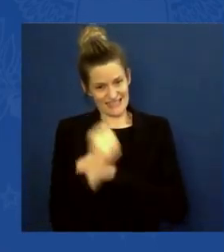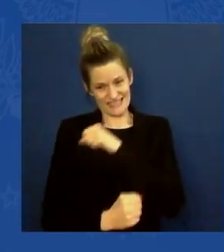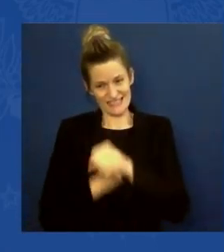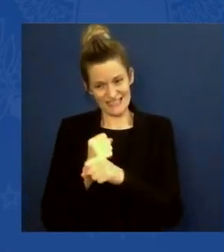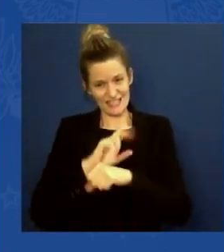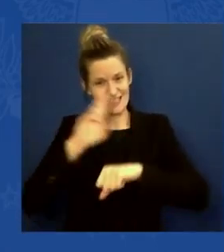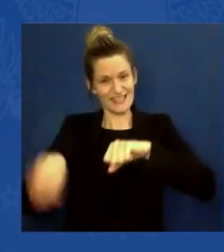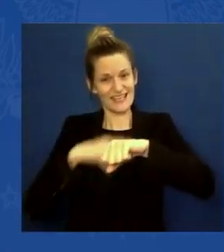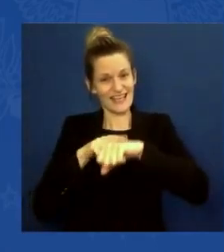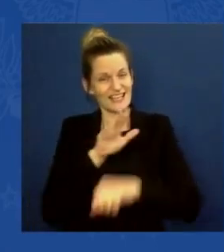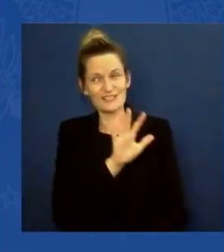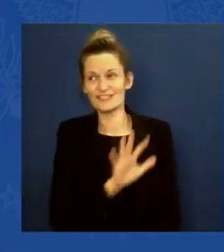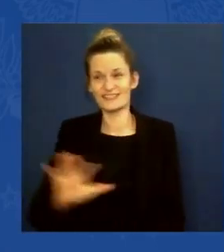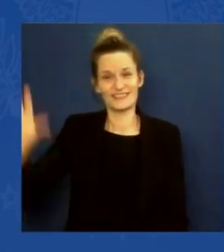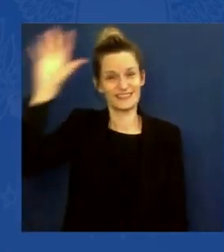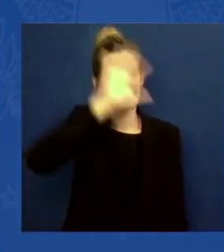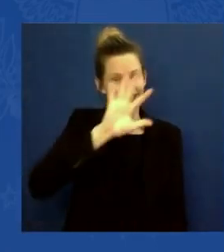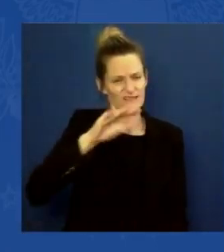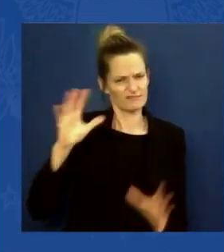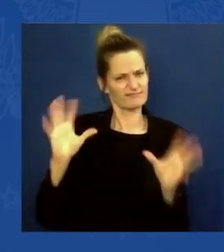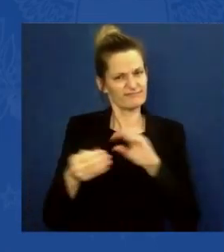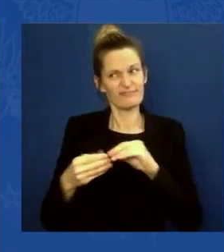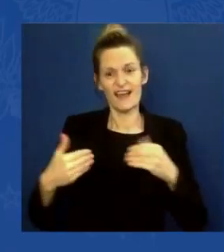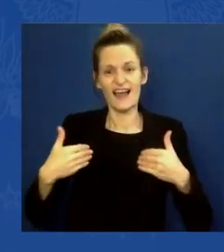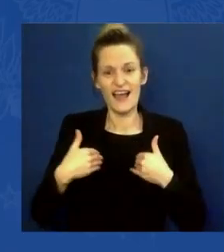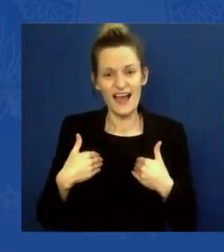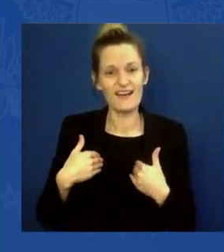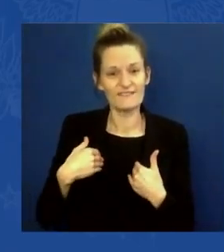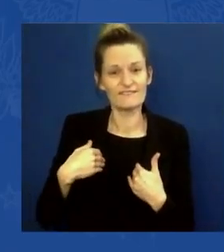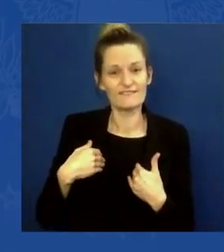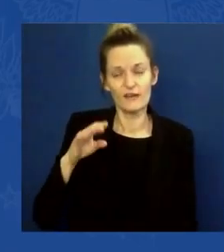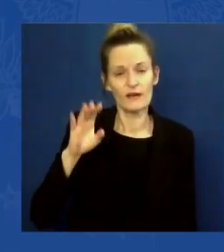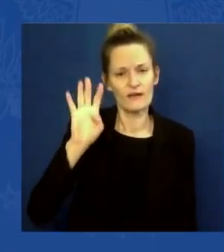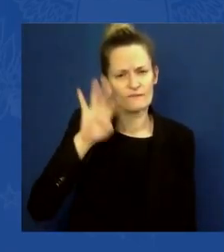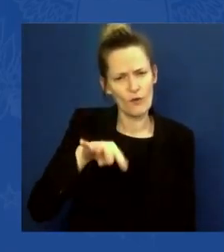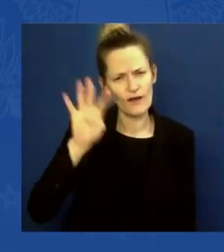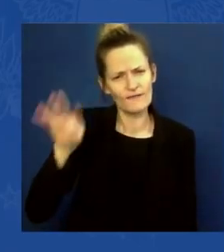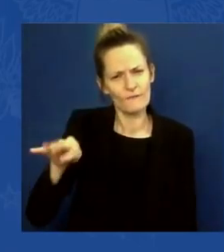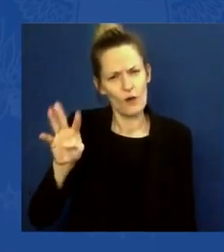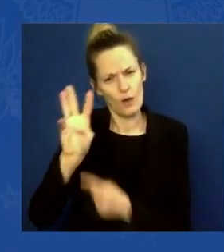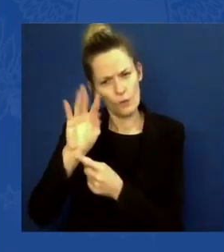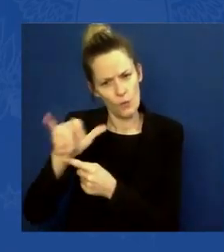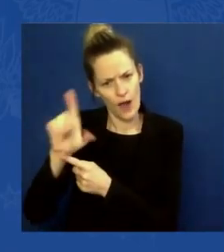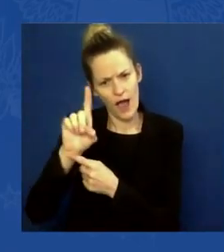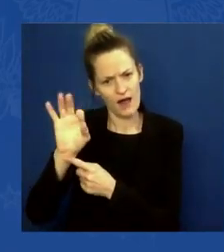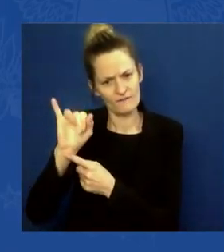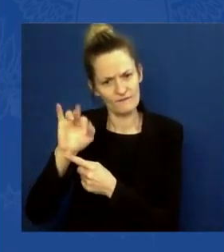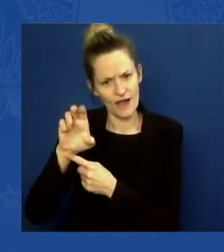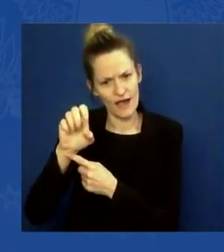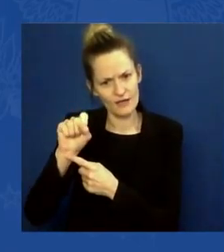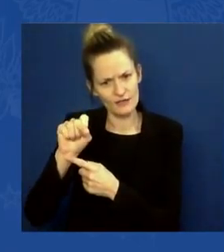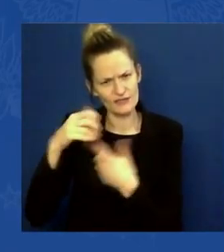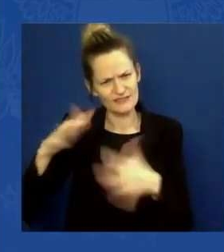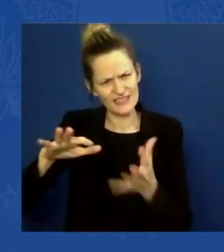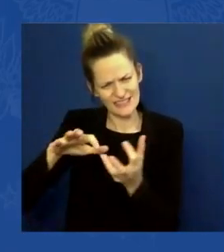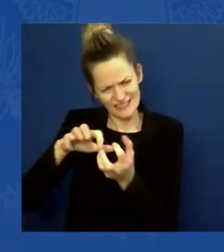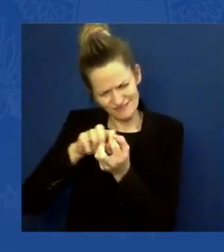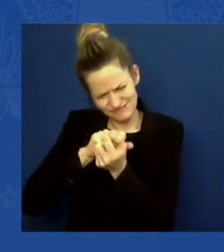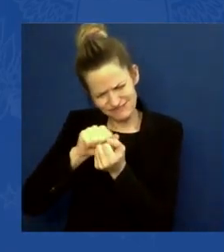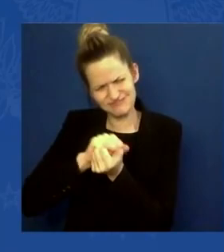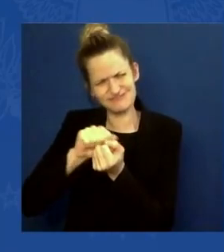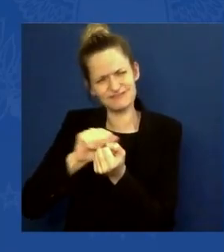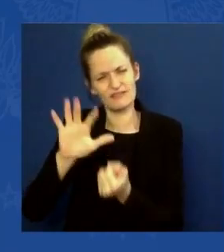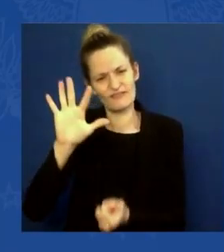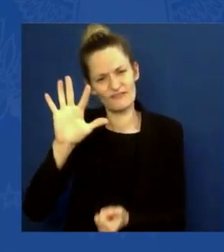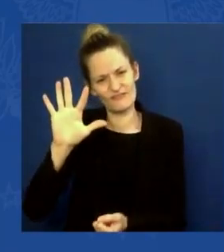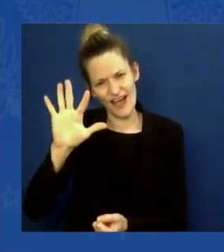5.6 million acres. That's enough. That's the size of the entire state of New Jersey burned